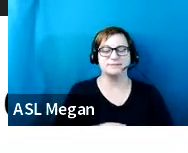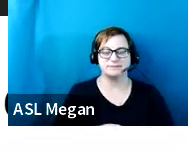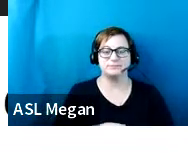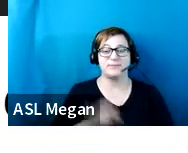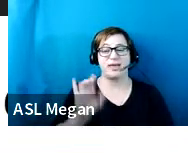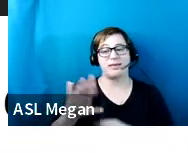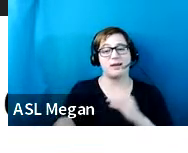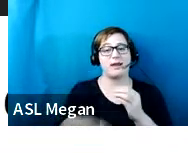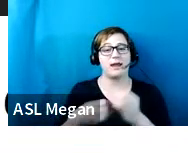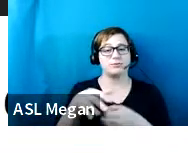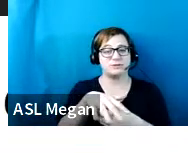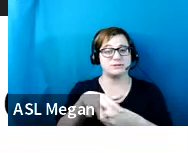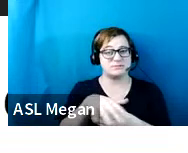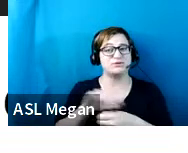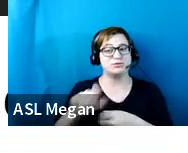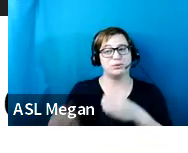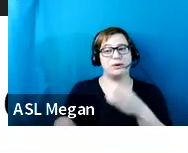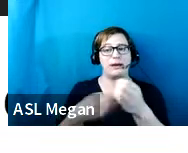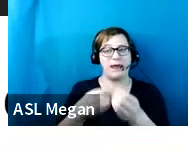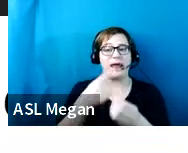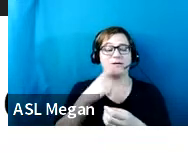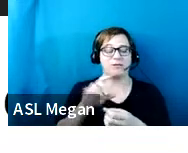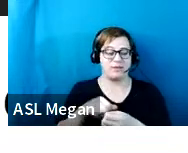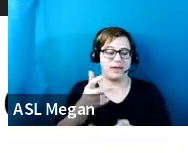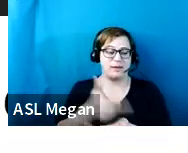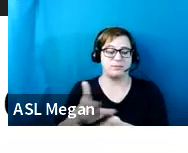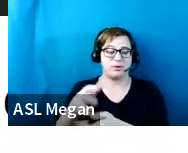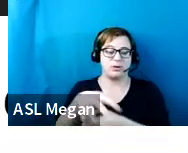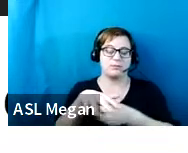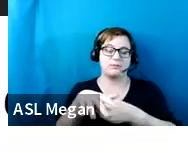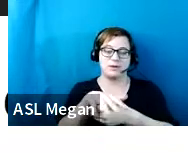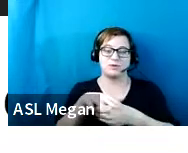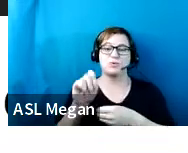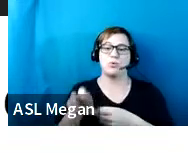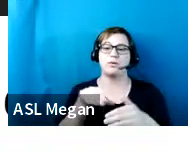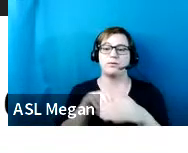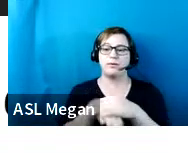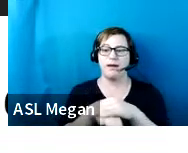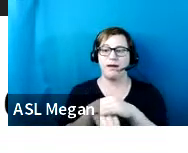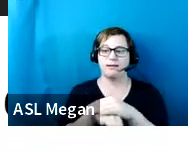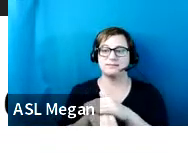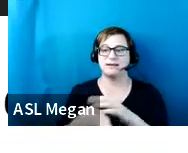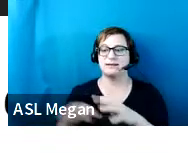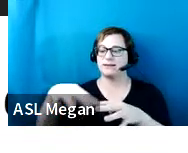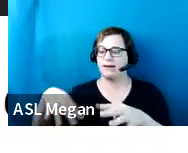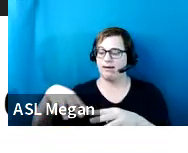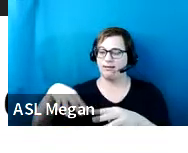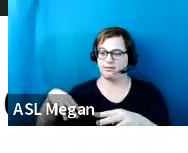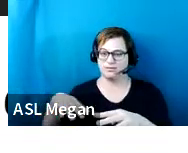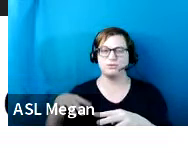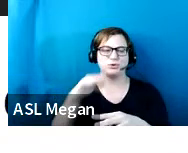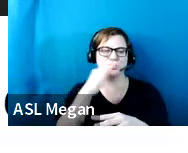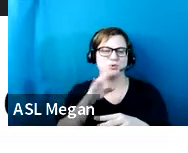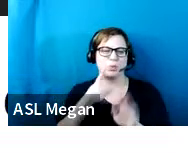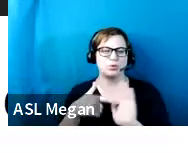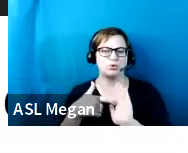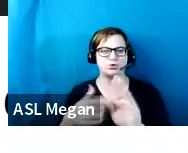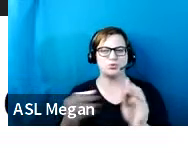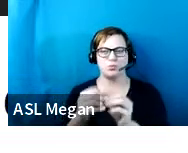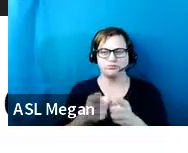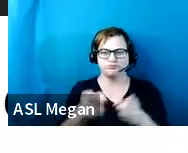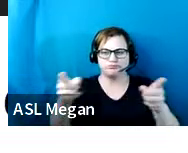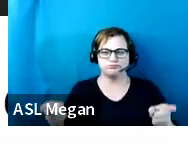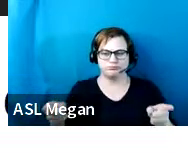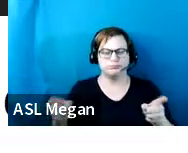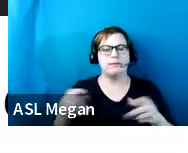space can be added to the parking space or the access aisle, as we soon will see, a wider access aisle